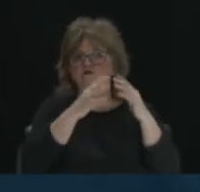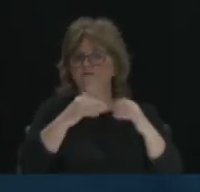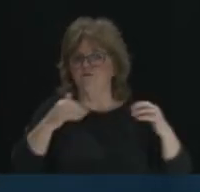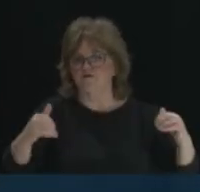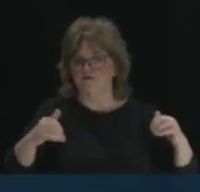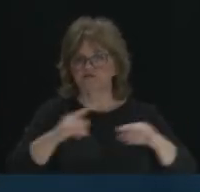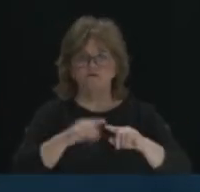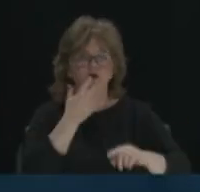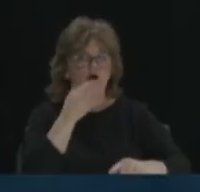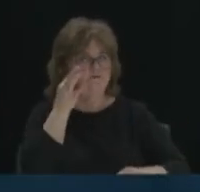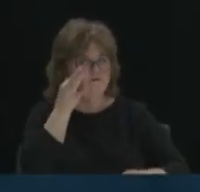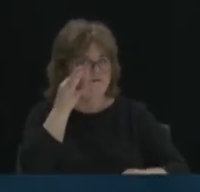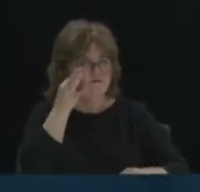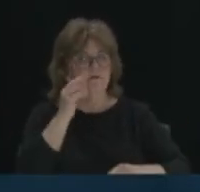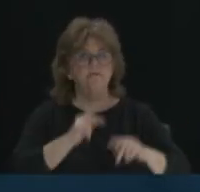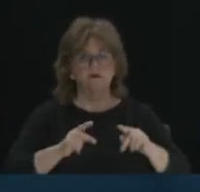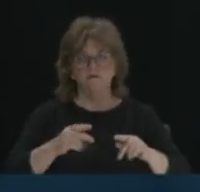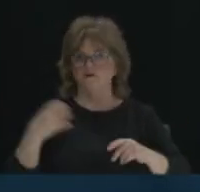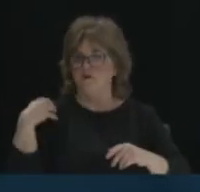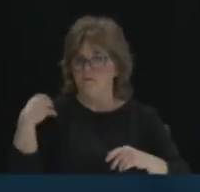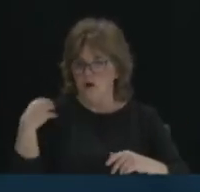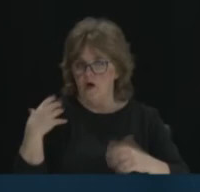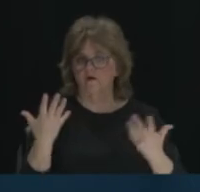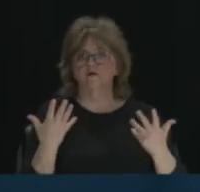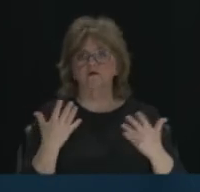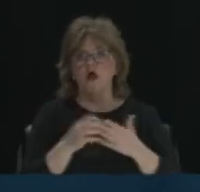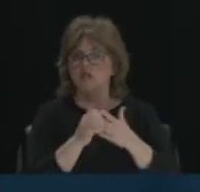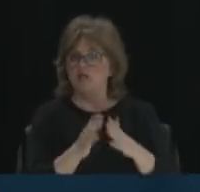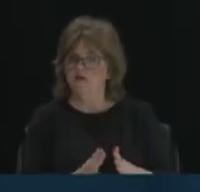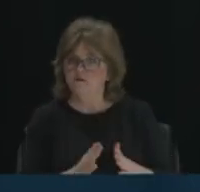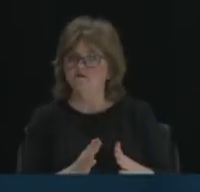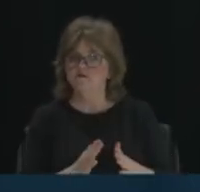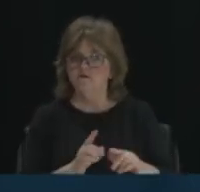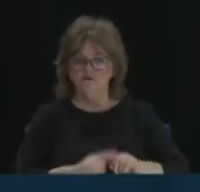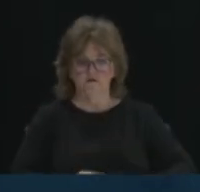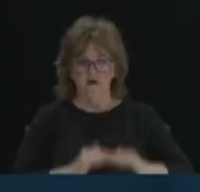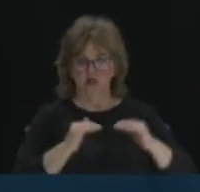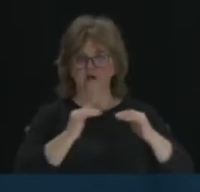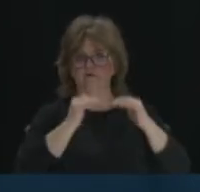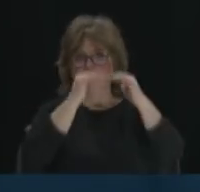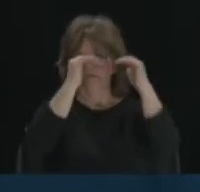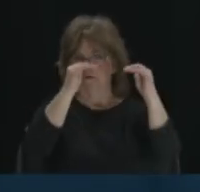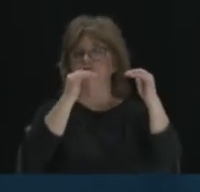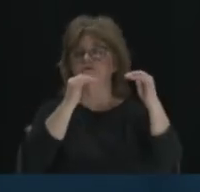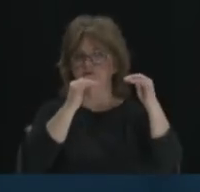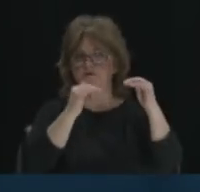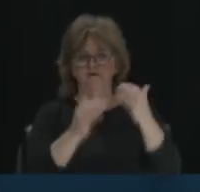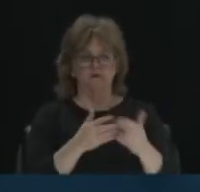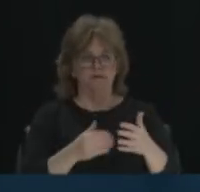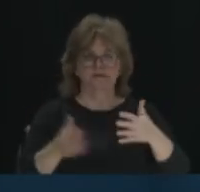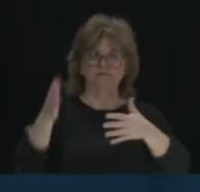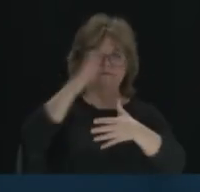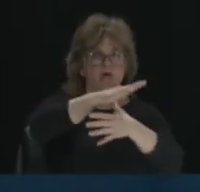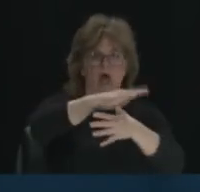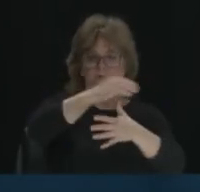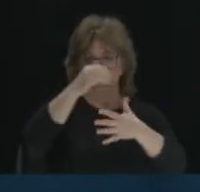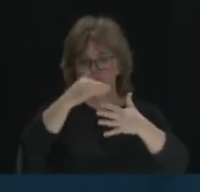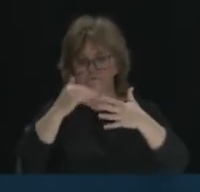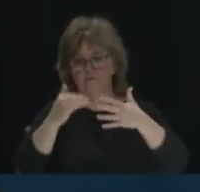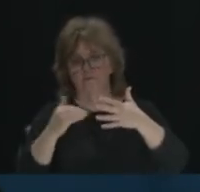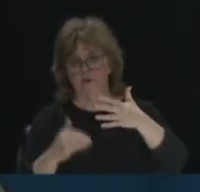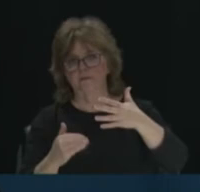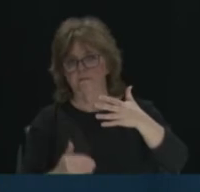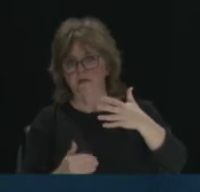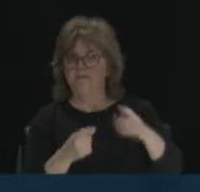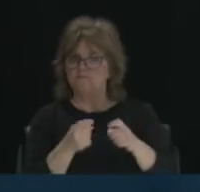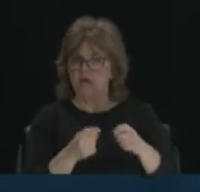inside of their, you know, inside of the leaders at all levels of management, whether it's top management, executive management, middle management.